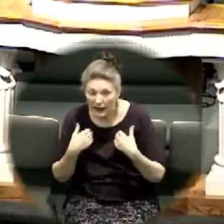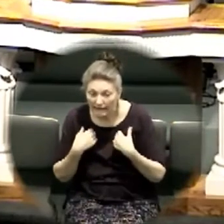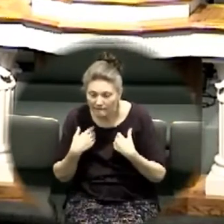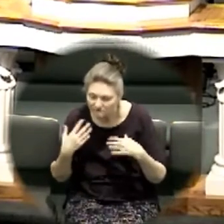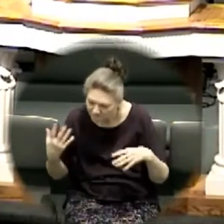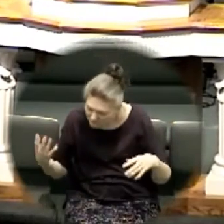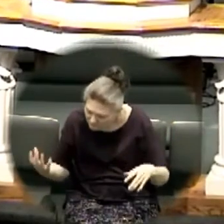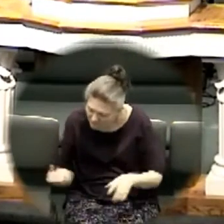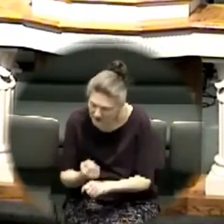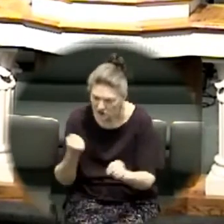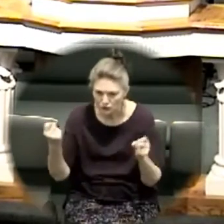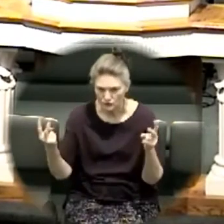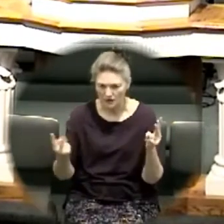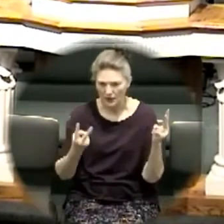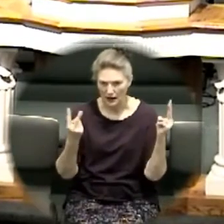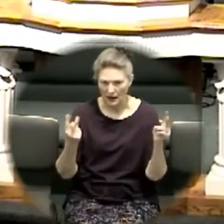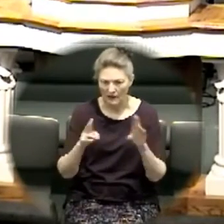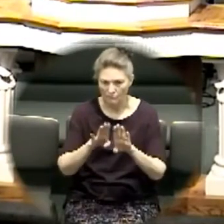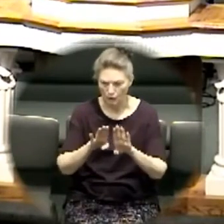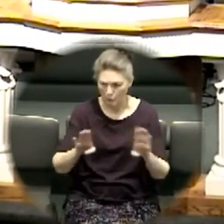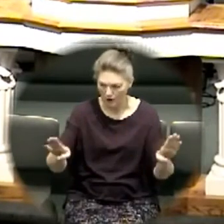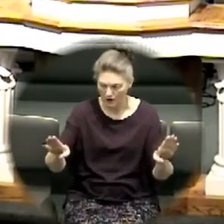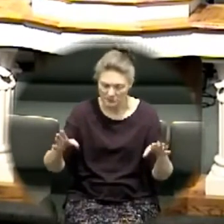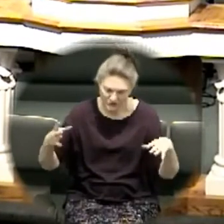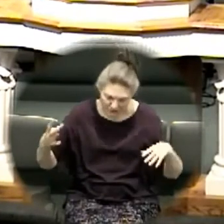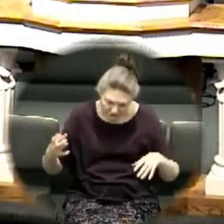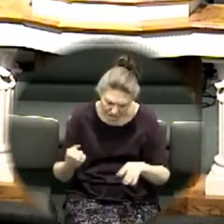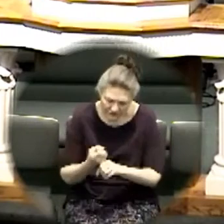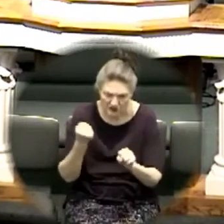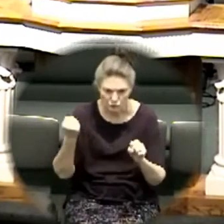bondage walls in your life can be torn